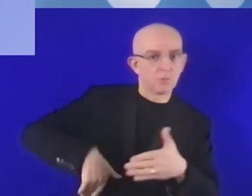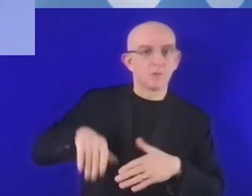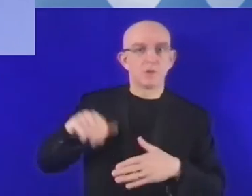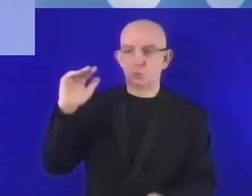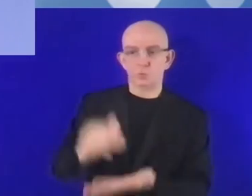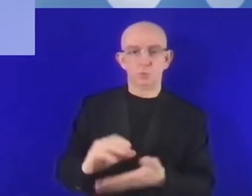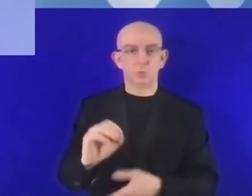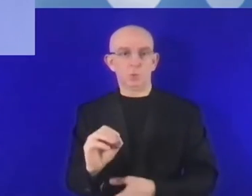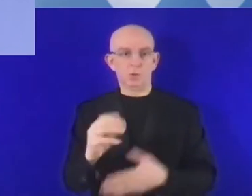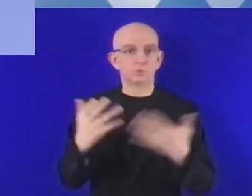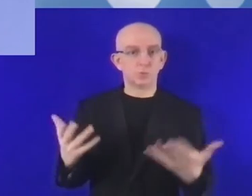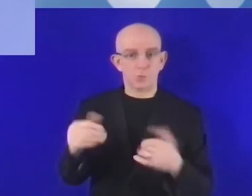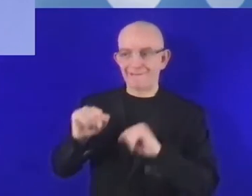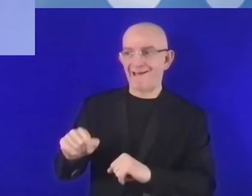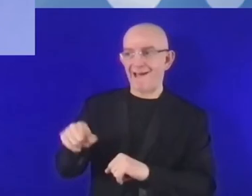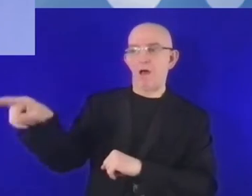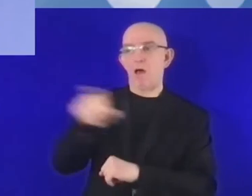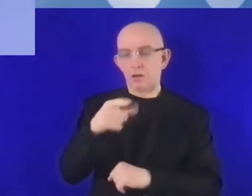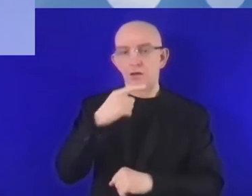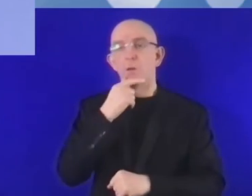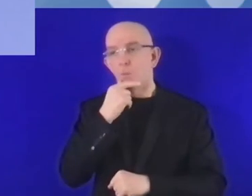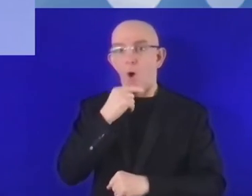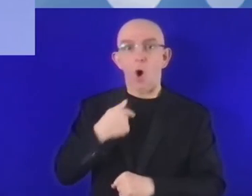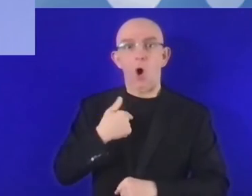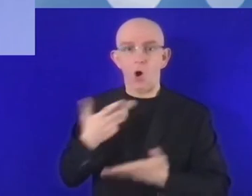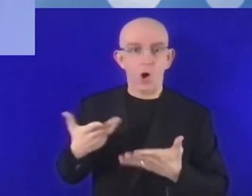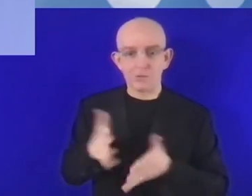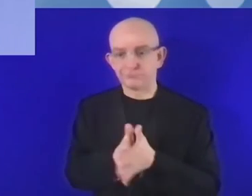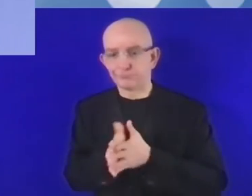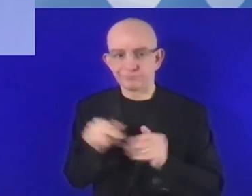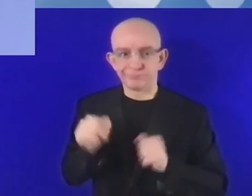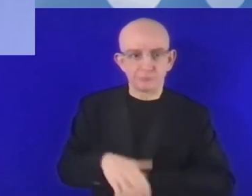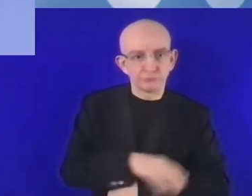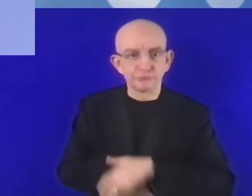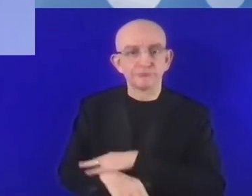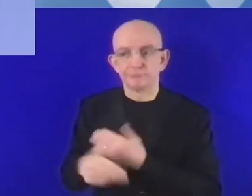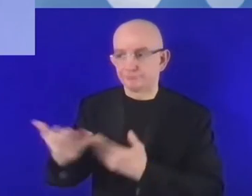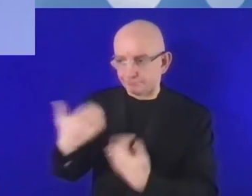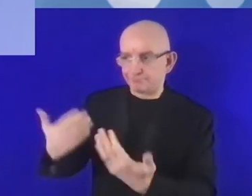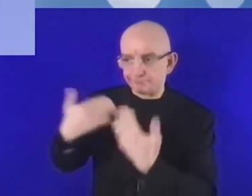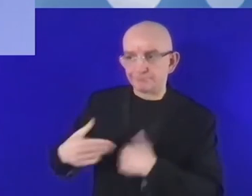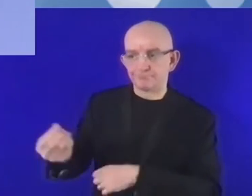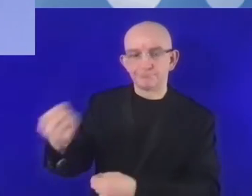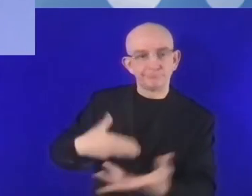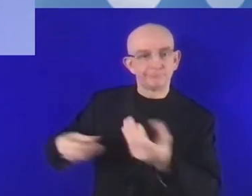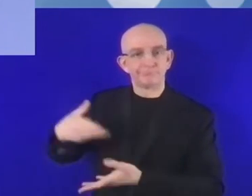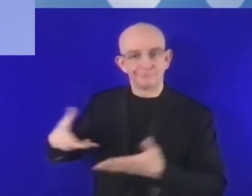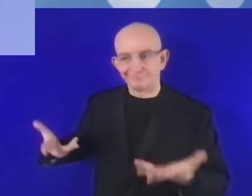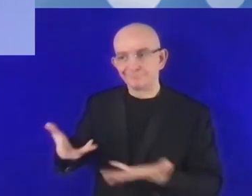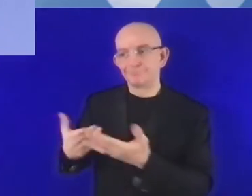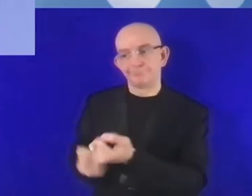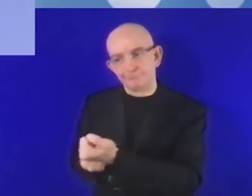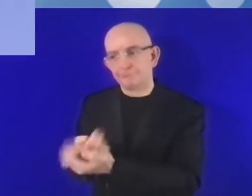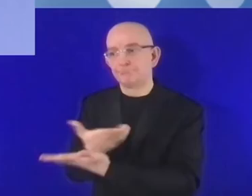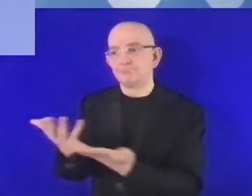impediments that SMEs and startups will be realized. Government and development